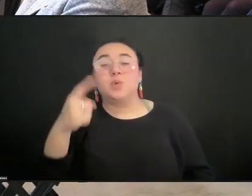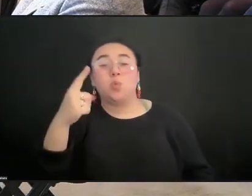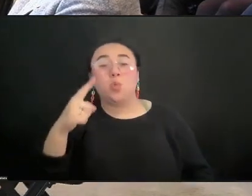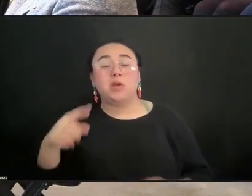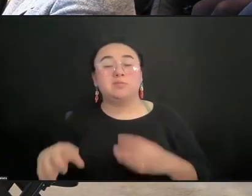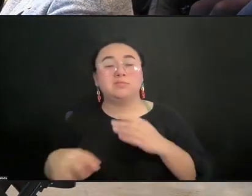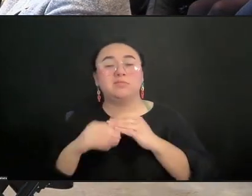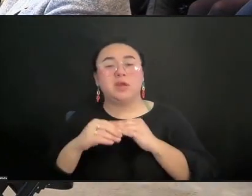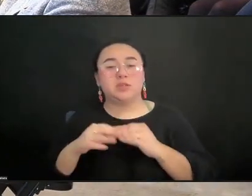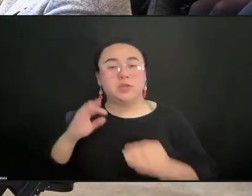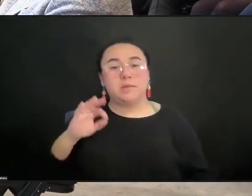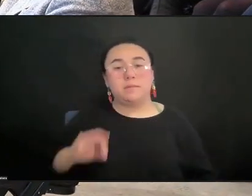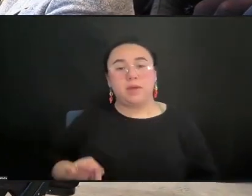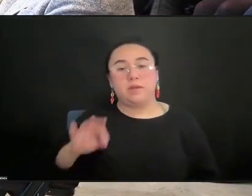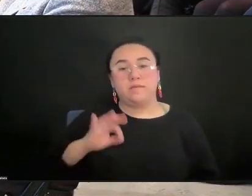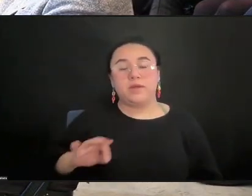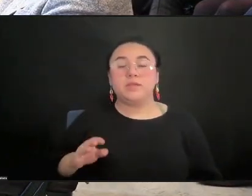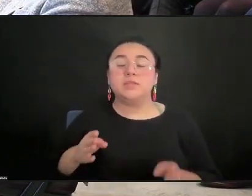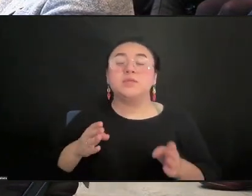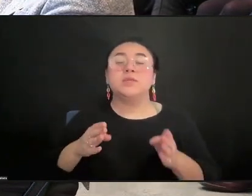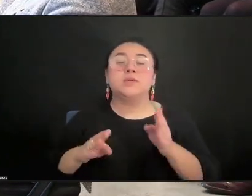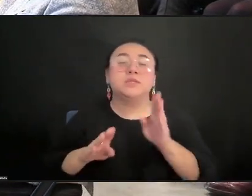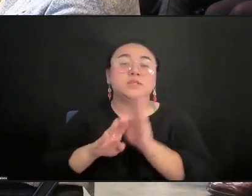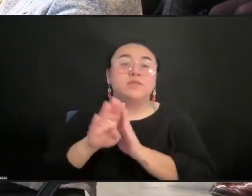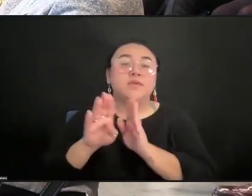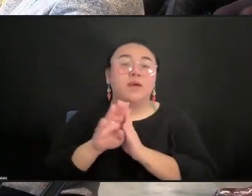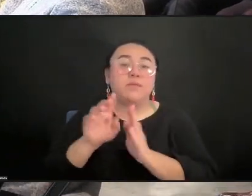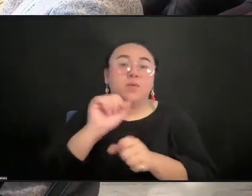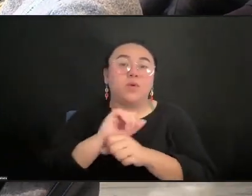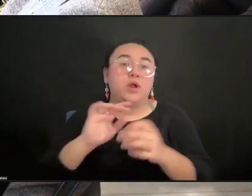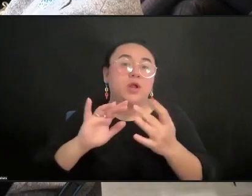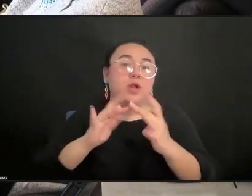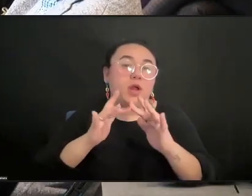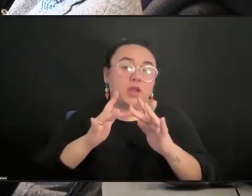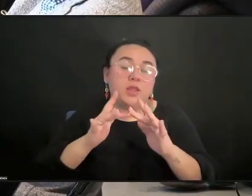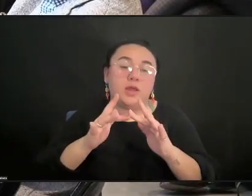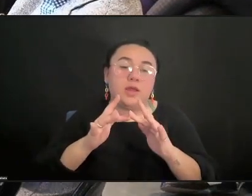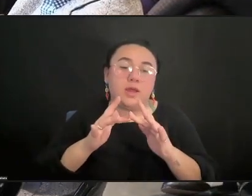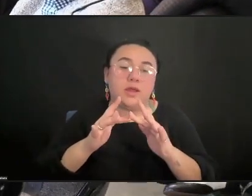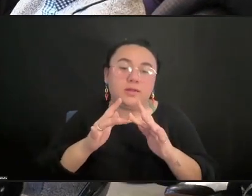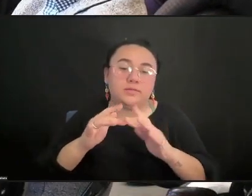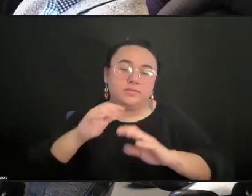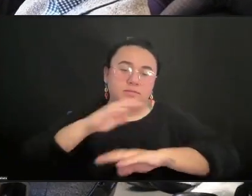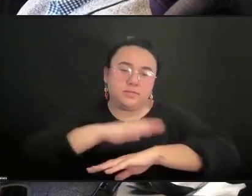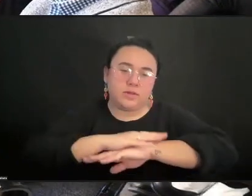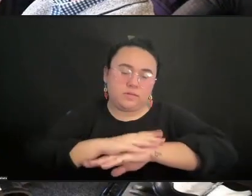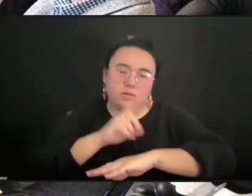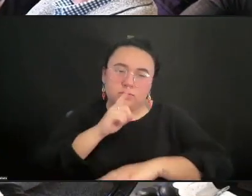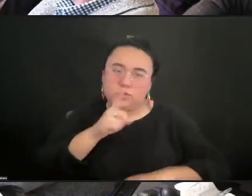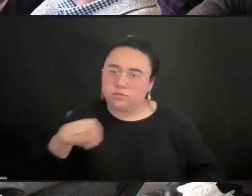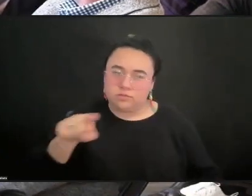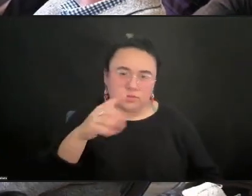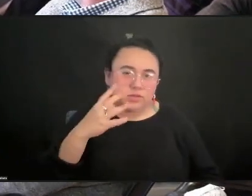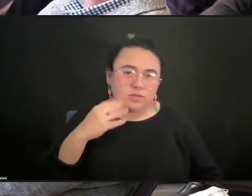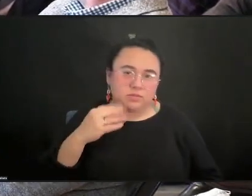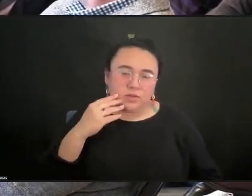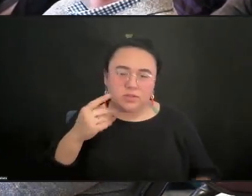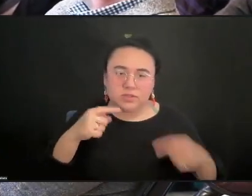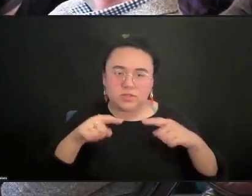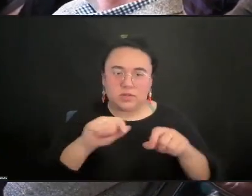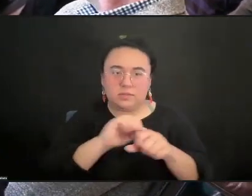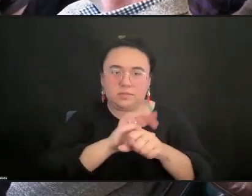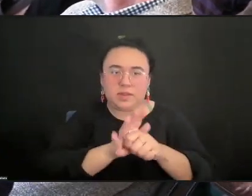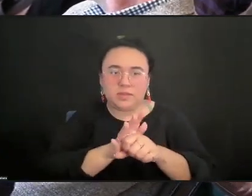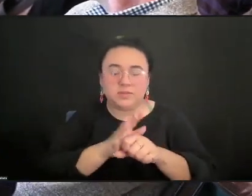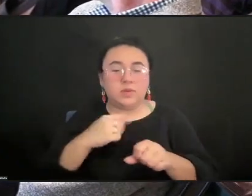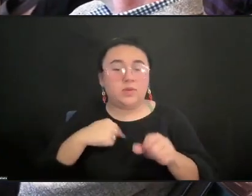for digital platforms, which many of us, I know, have done in various ways during the pandemic, is that we discovered that those